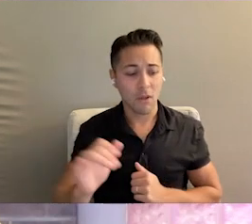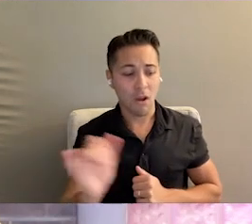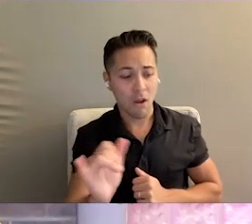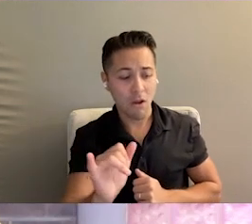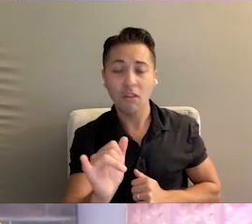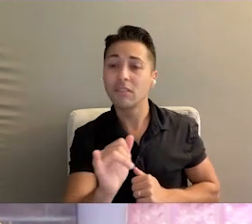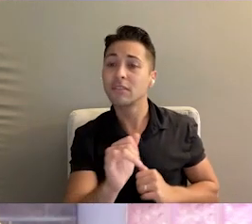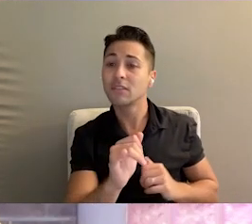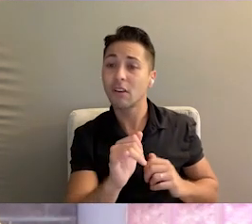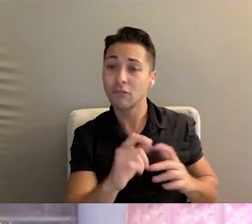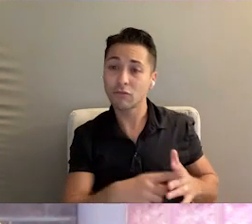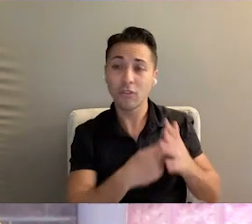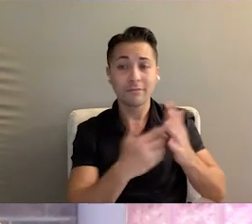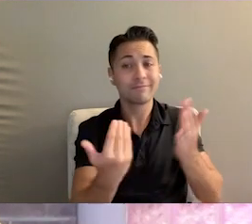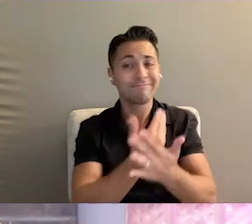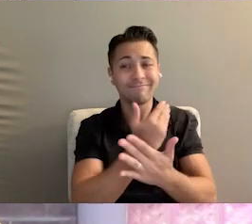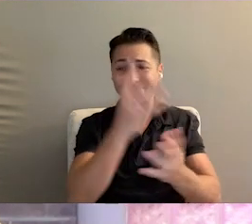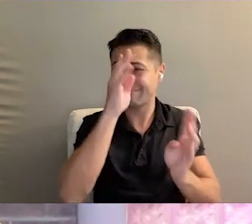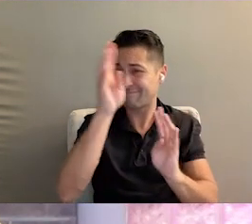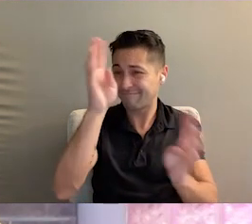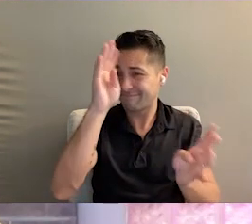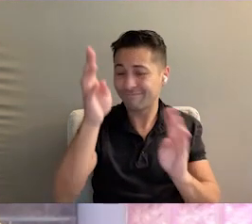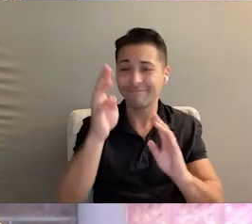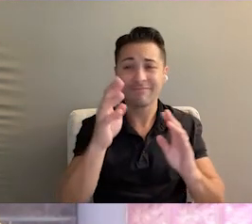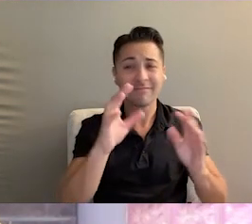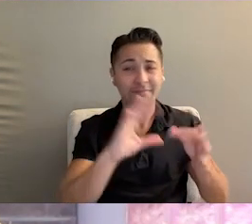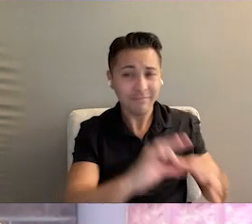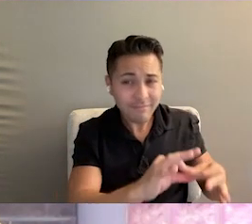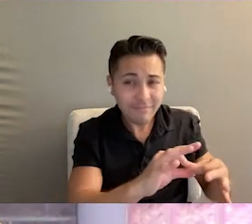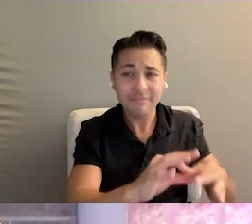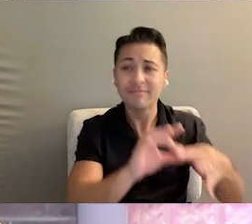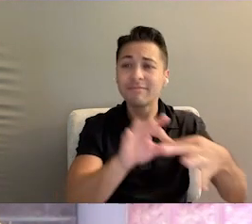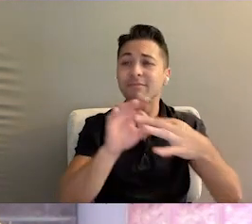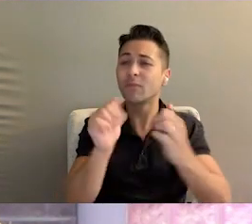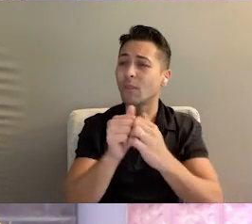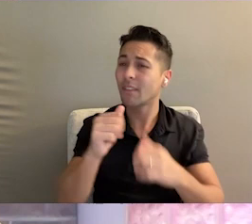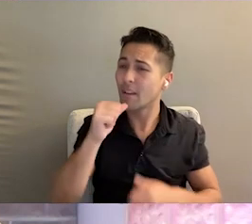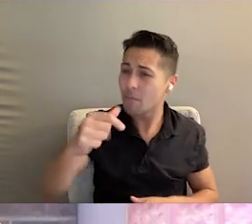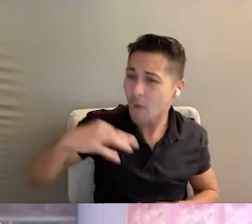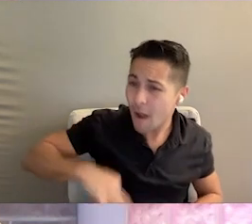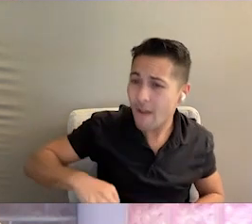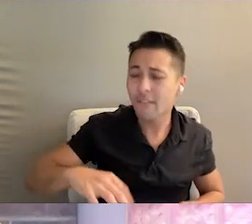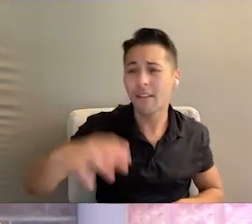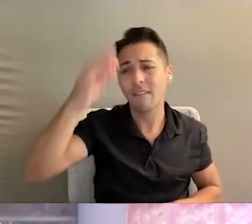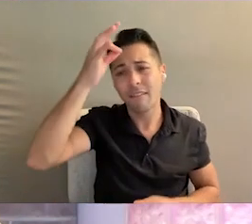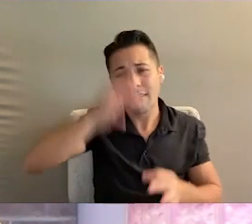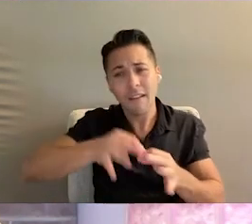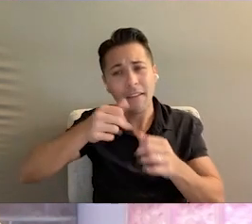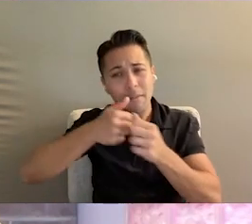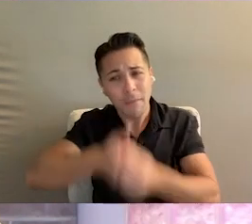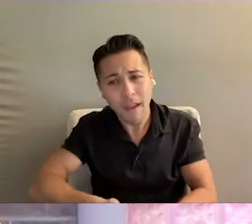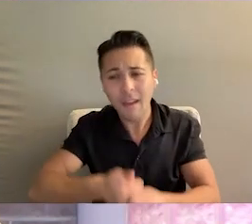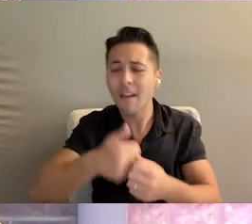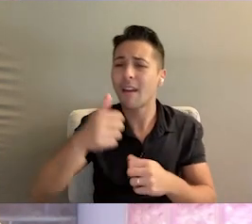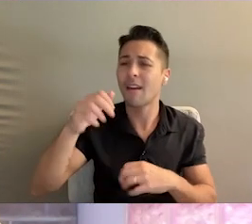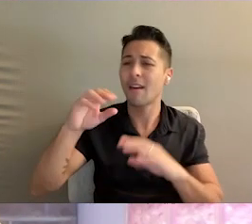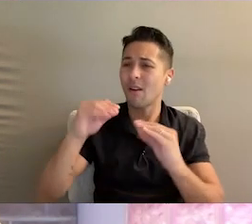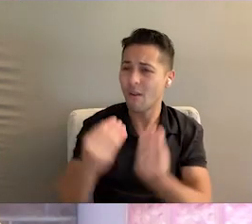while also activating additional innovative connections with sister agencies, with not-for-profits, with faith-based